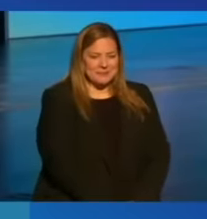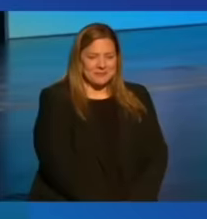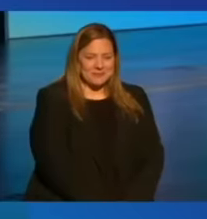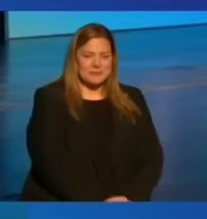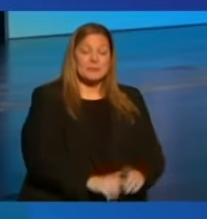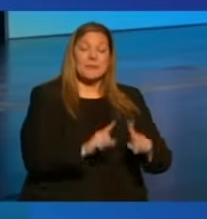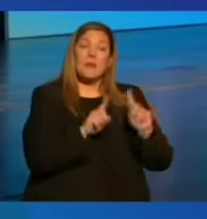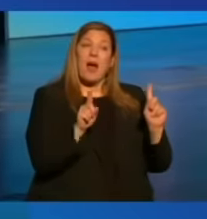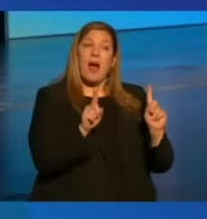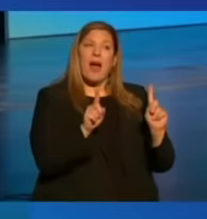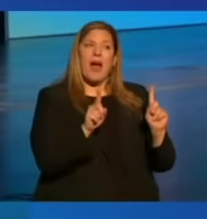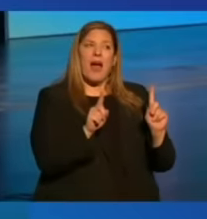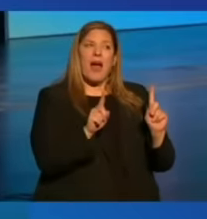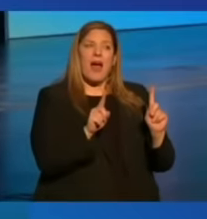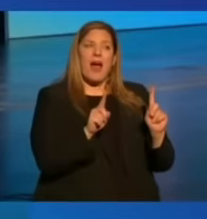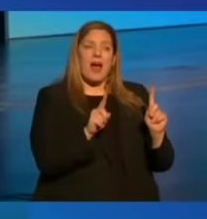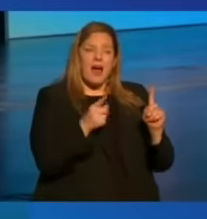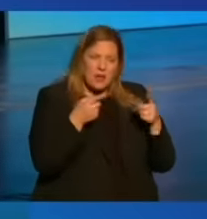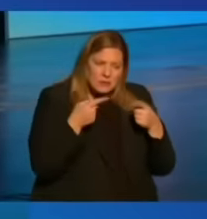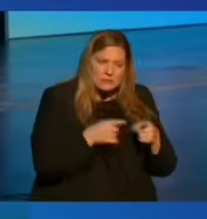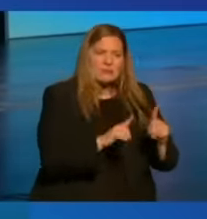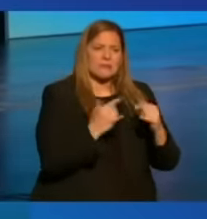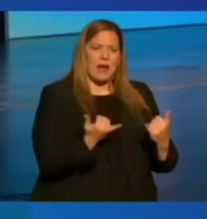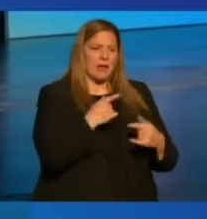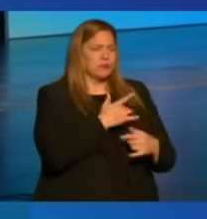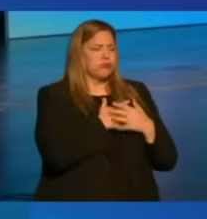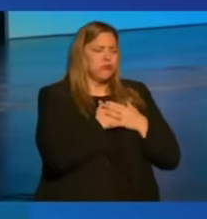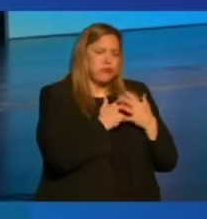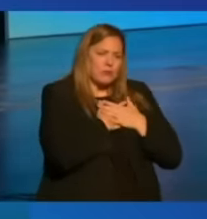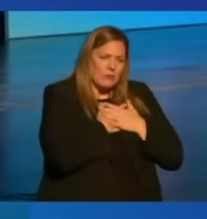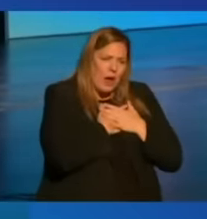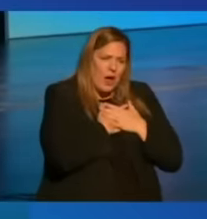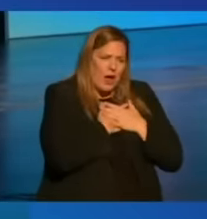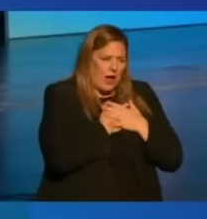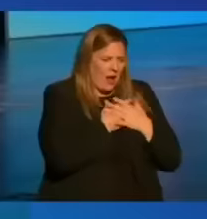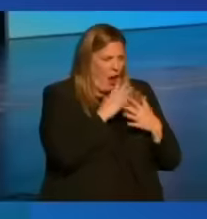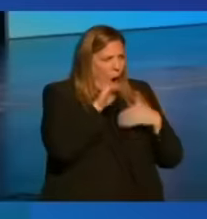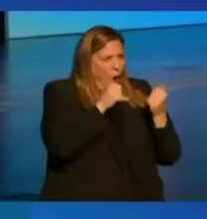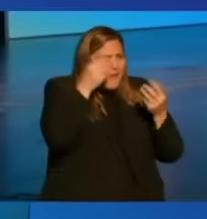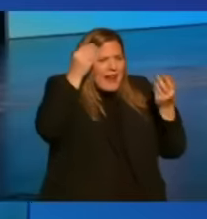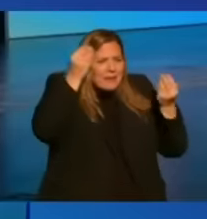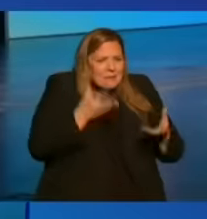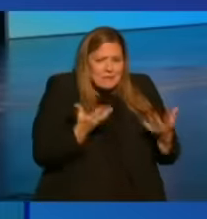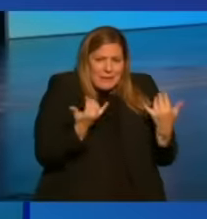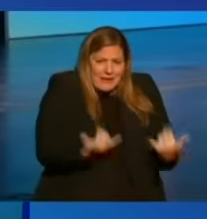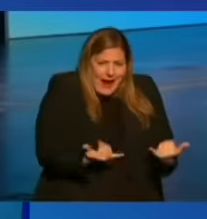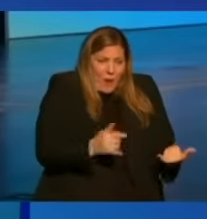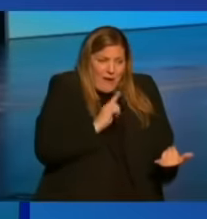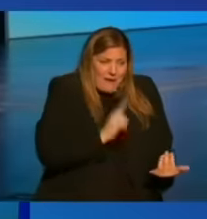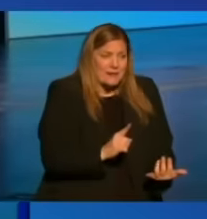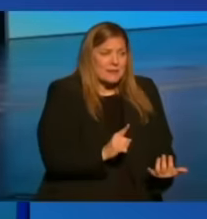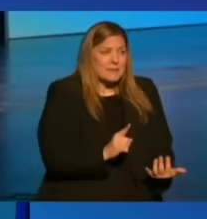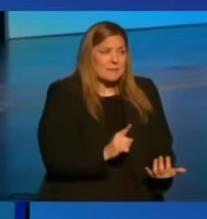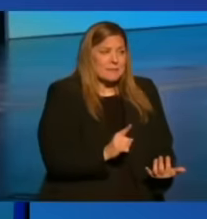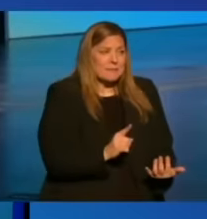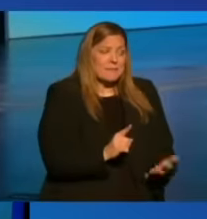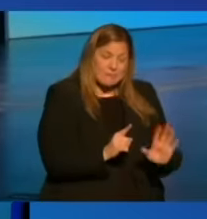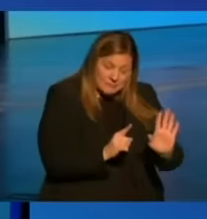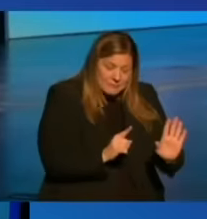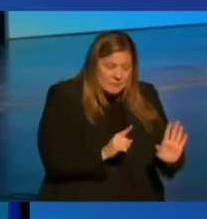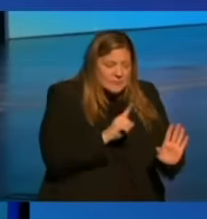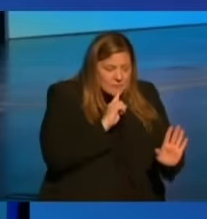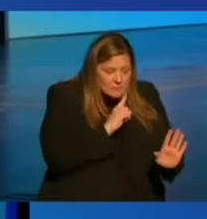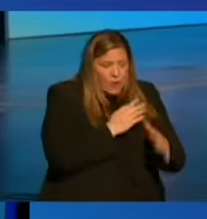And yet, as heartbreaking as the news is right now, and it is